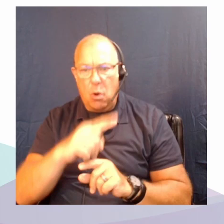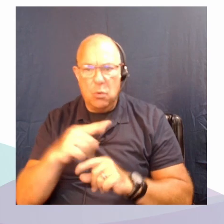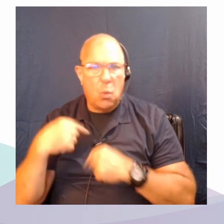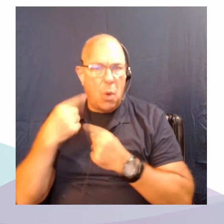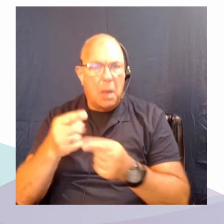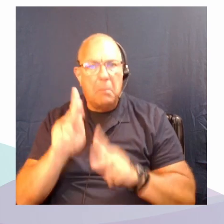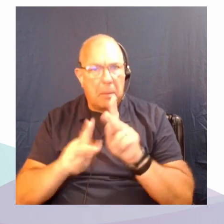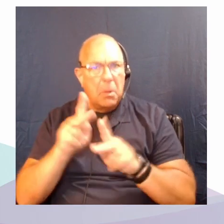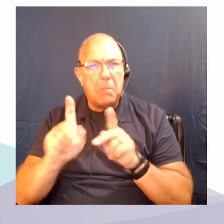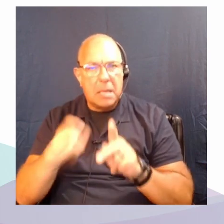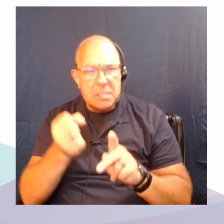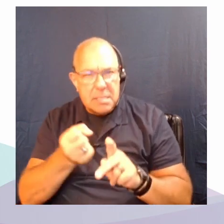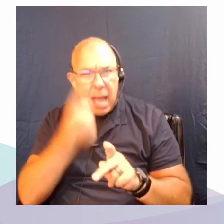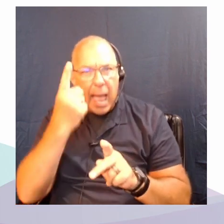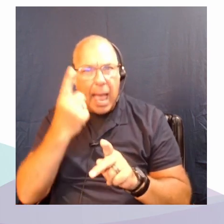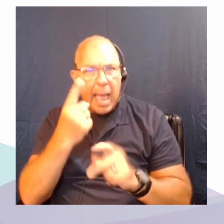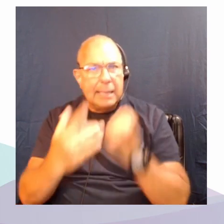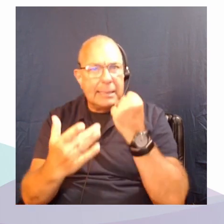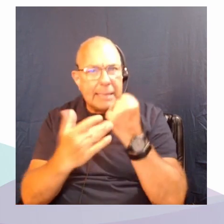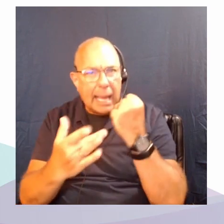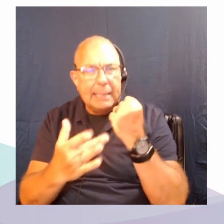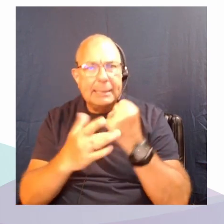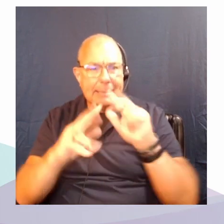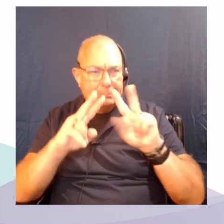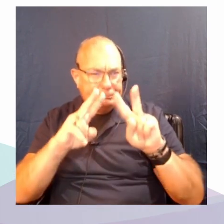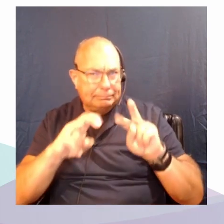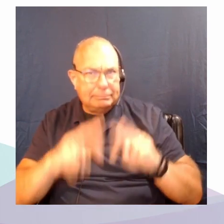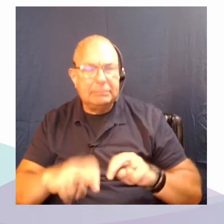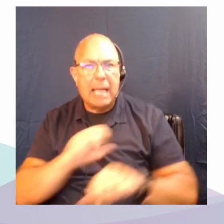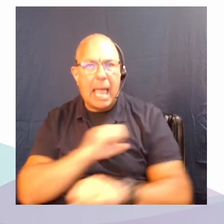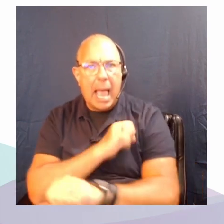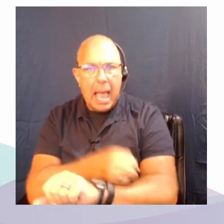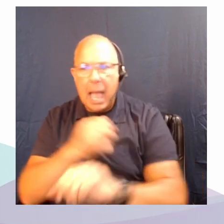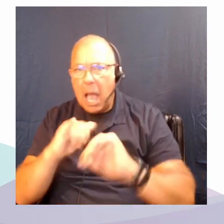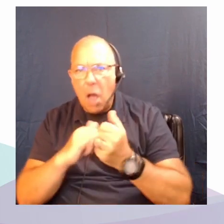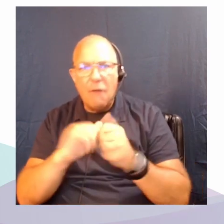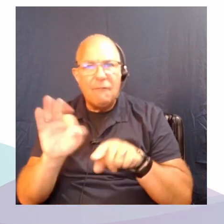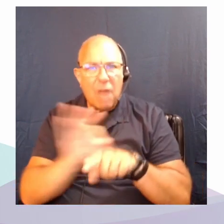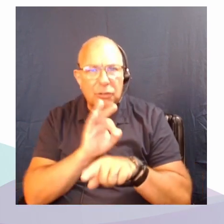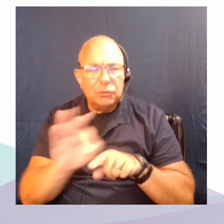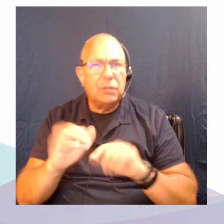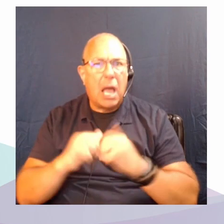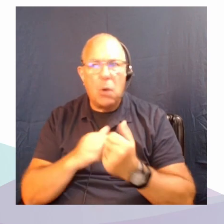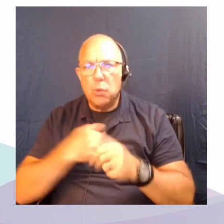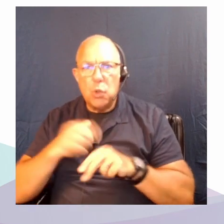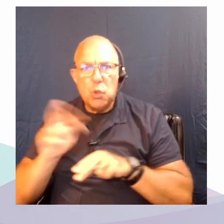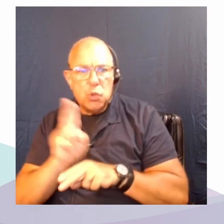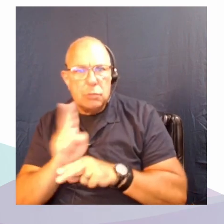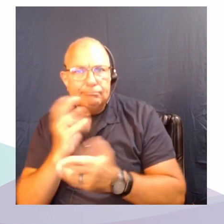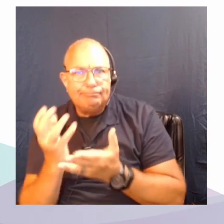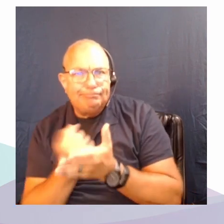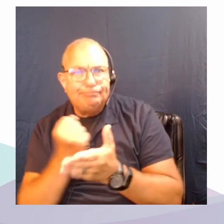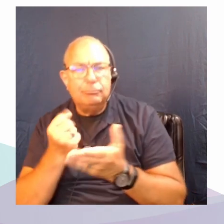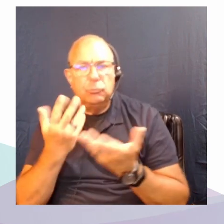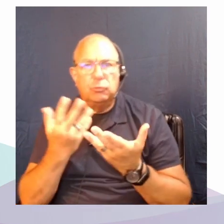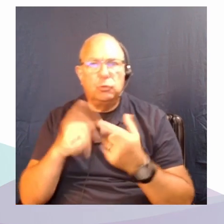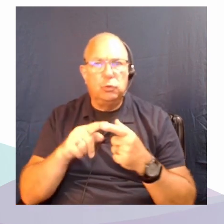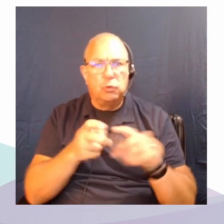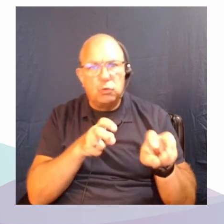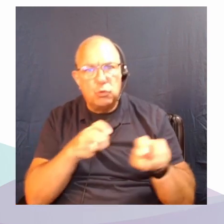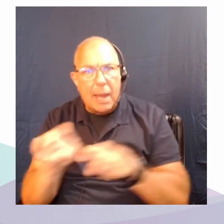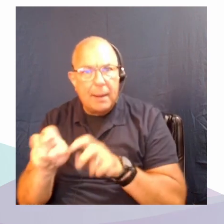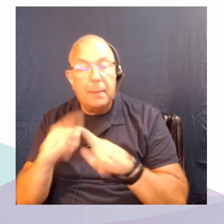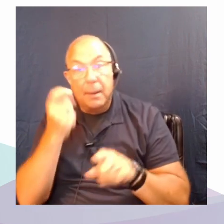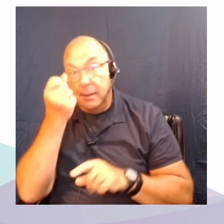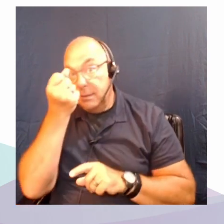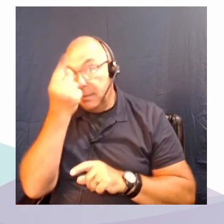the technical aspects of energy, how it functioned, how we were using it in order to transition. But, you know, deep